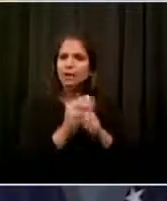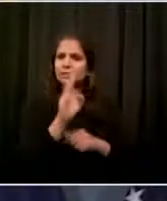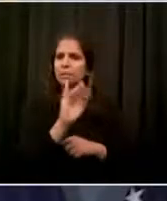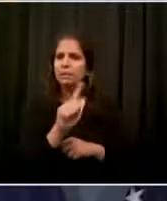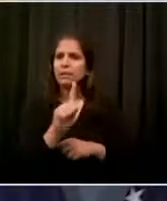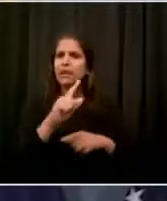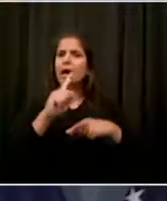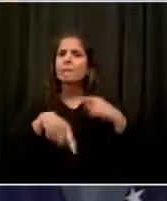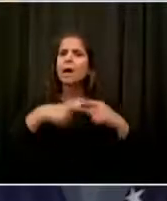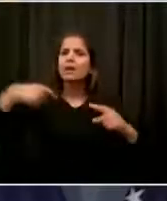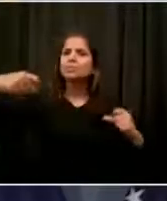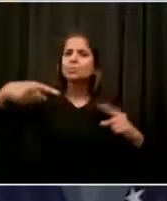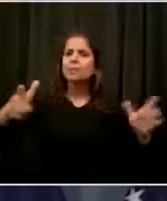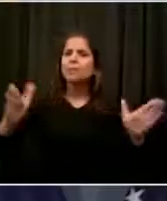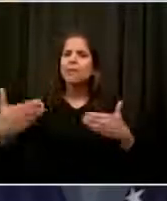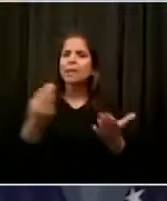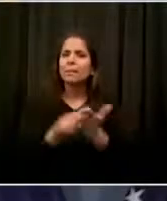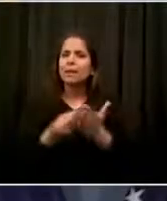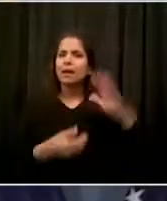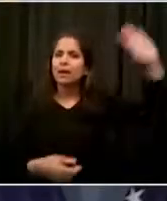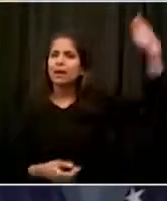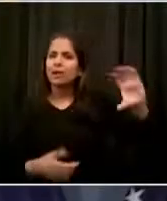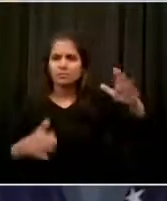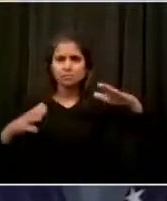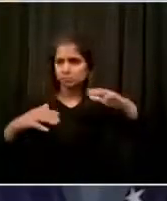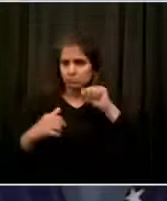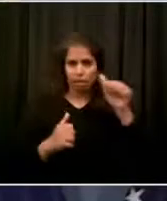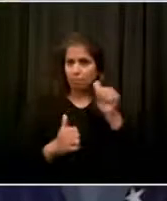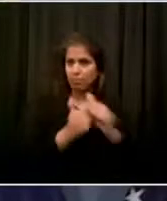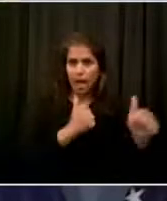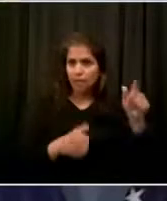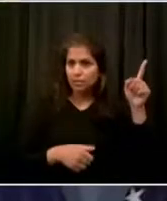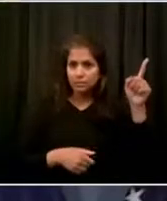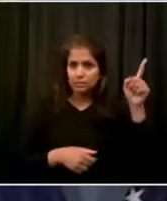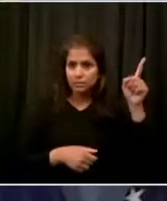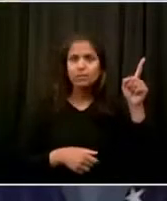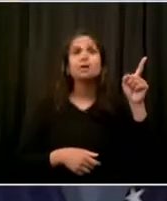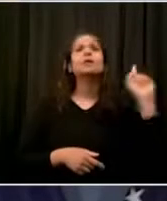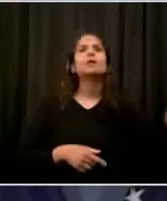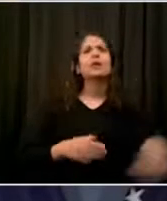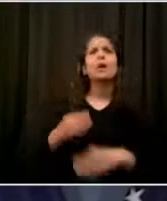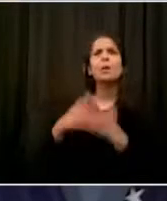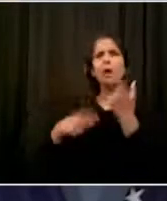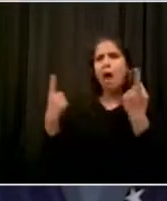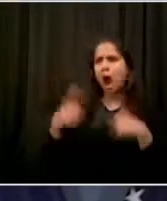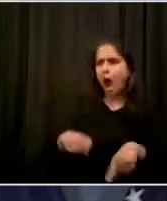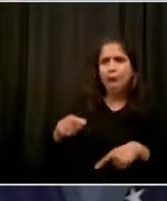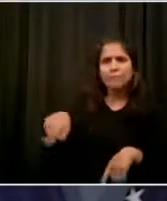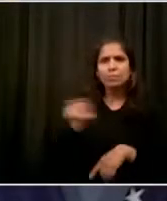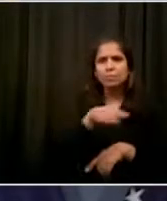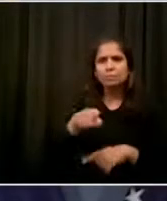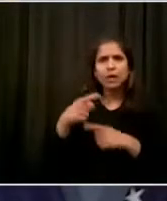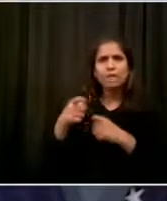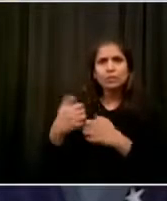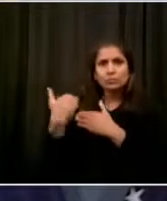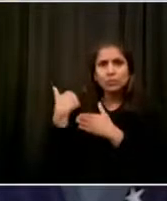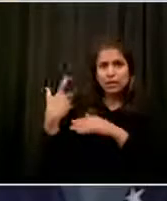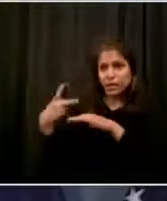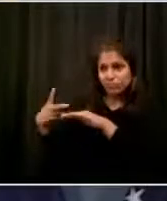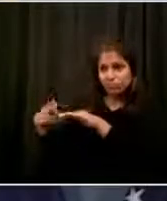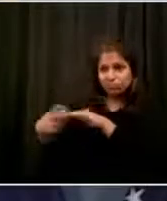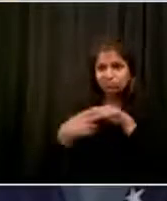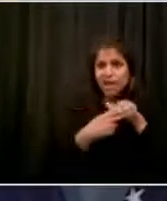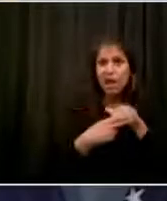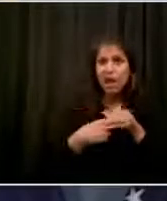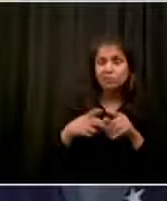Rich, I'm not lying to you if I say when we think about the dangers we face, it's very hard to look at them because we're